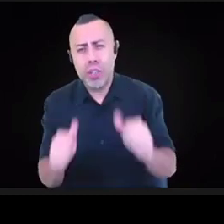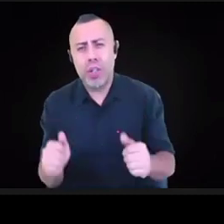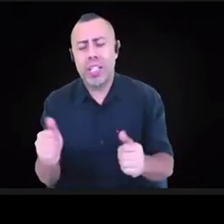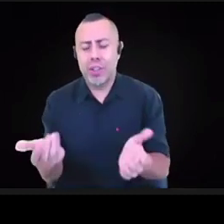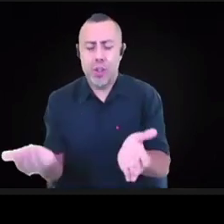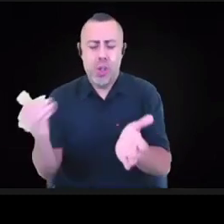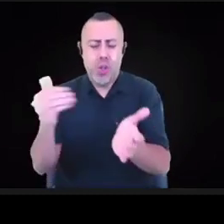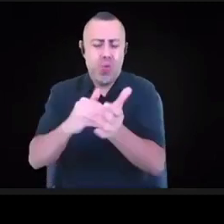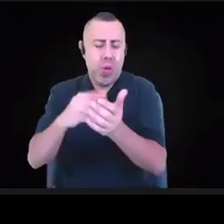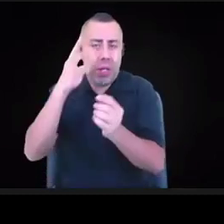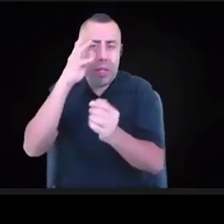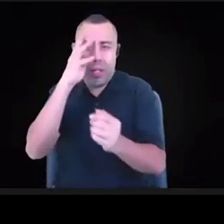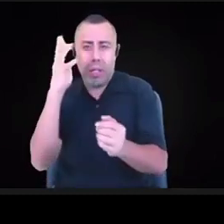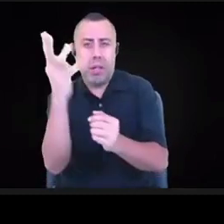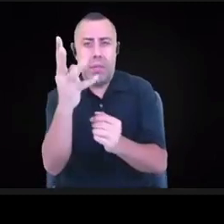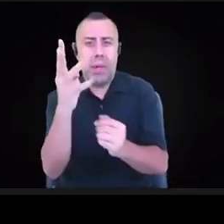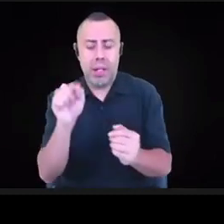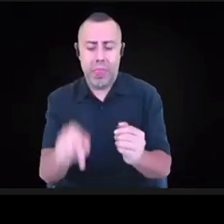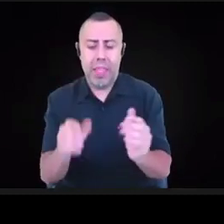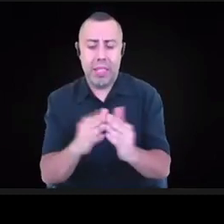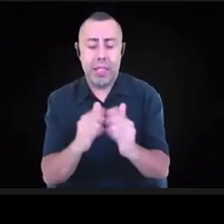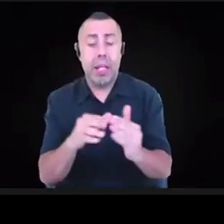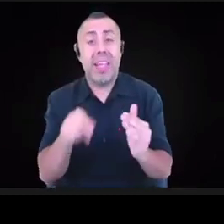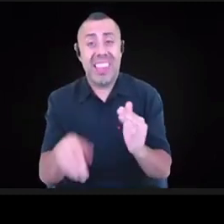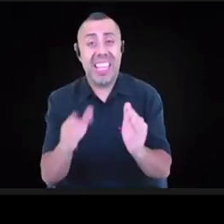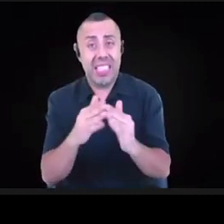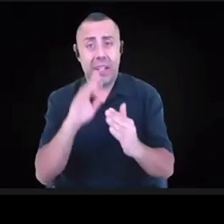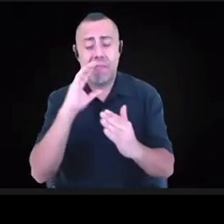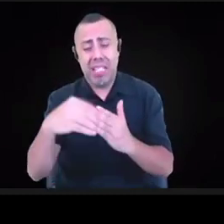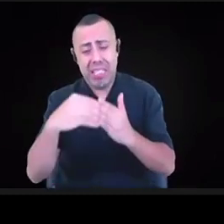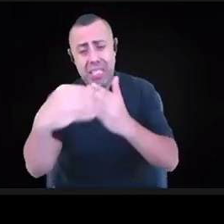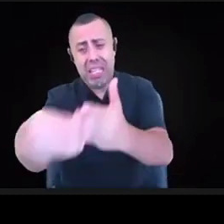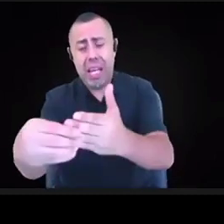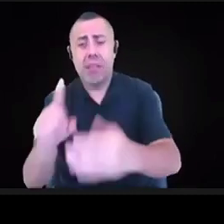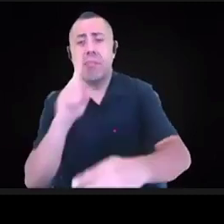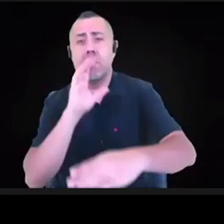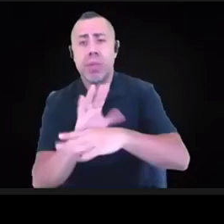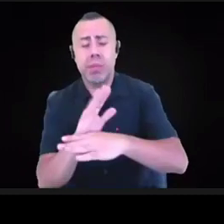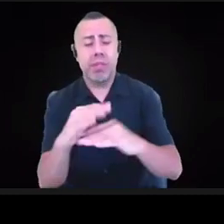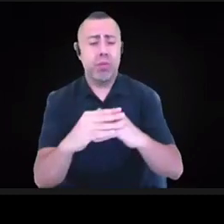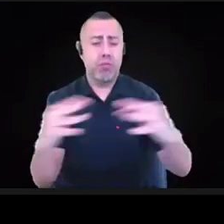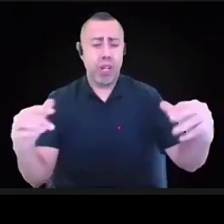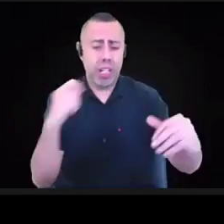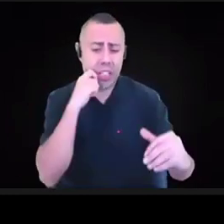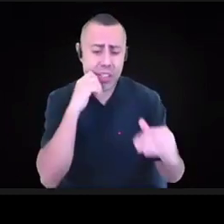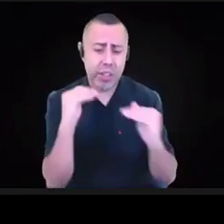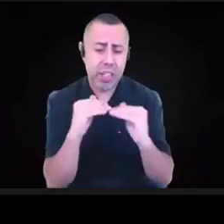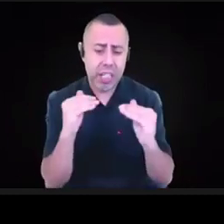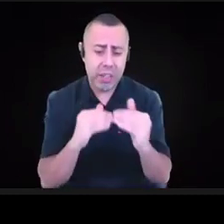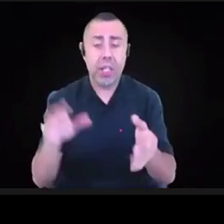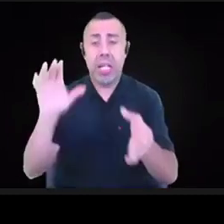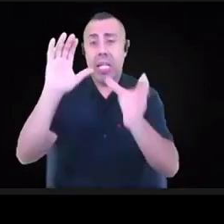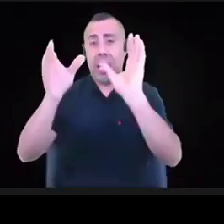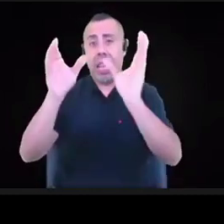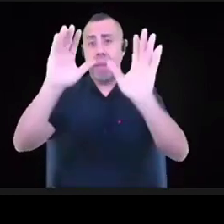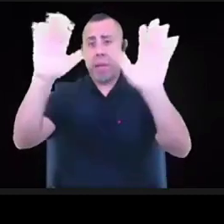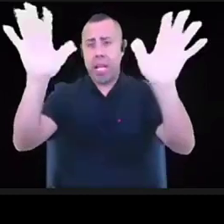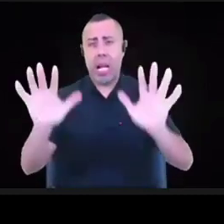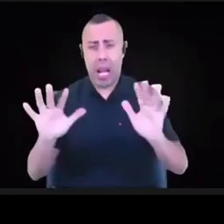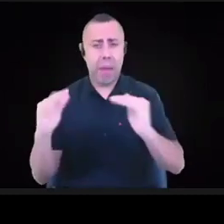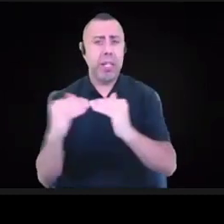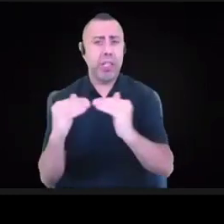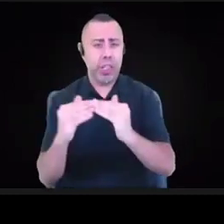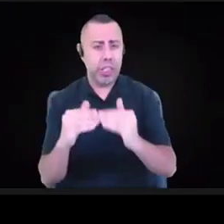is driven by a commitment to racial equity, climate justice, creativity, and culture. In